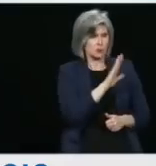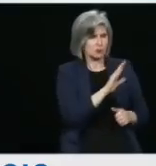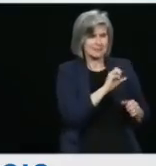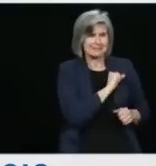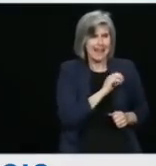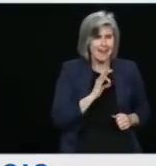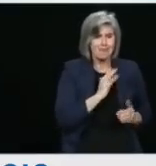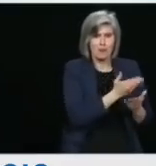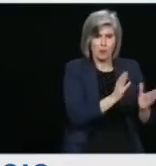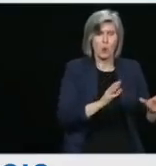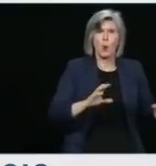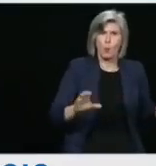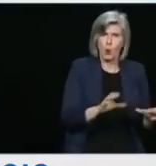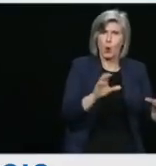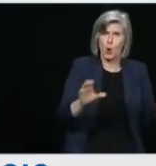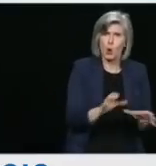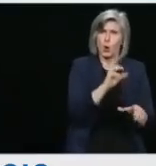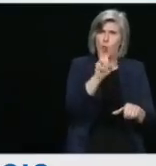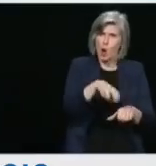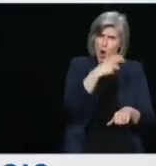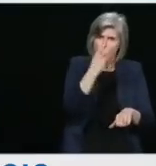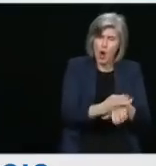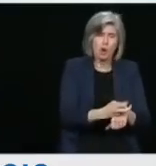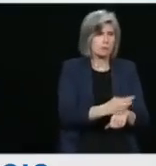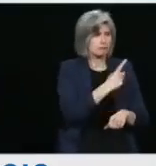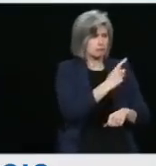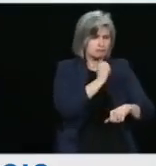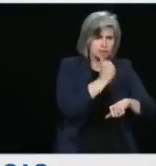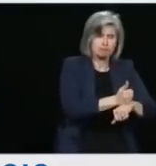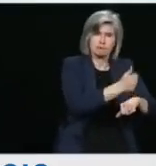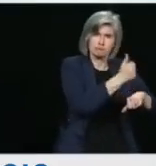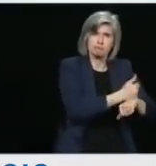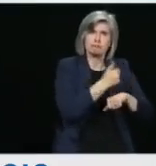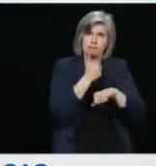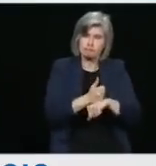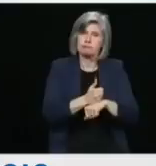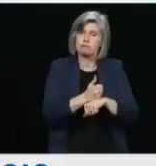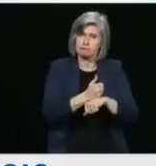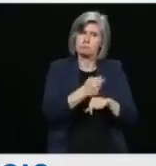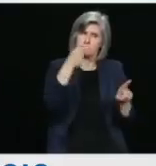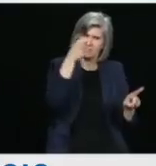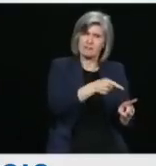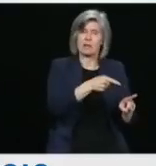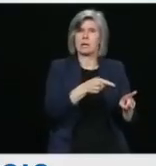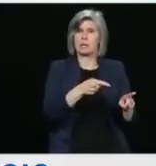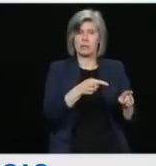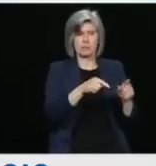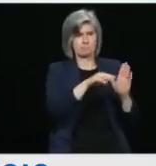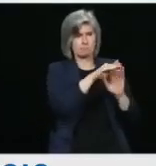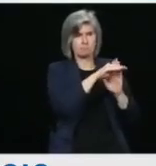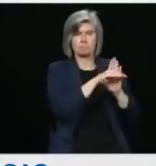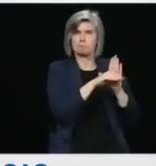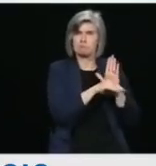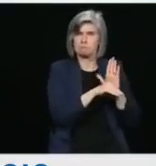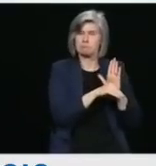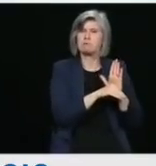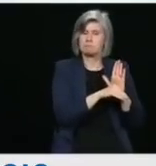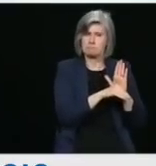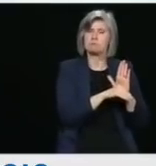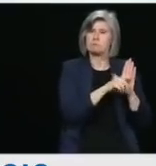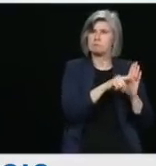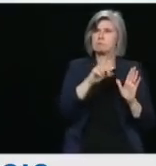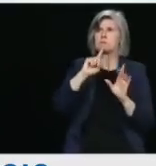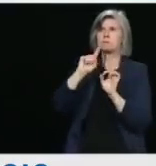concrete measures that are being put in place to address the duty of candour responsibilities that the federal court decision underscores.